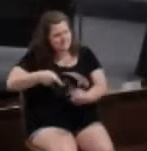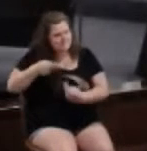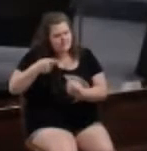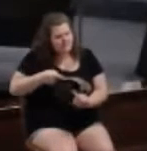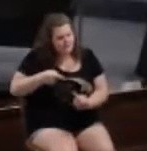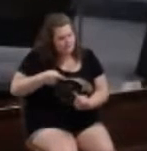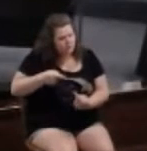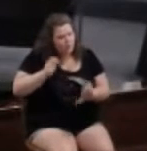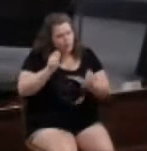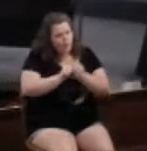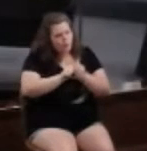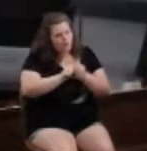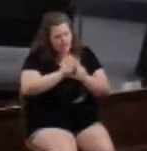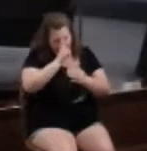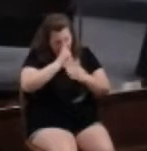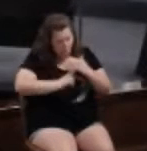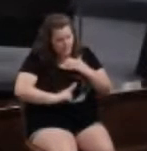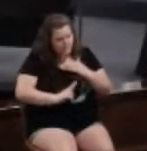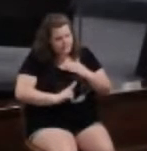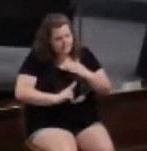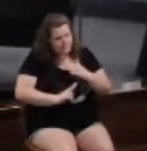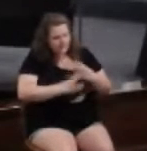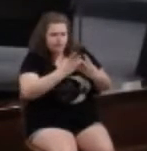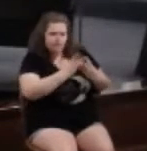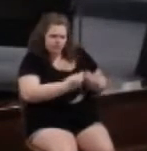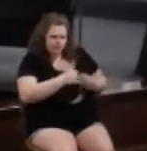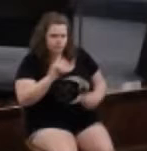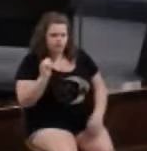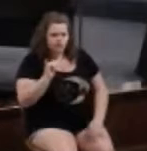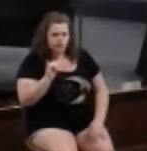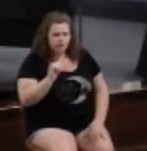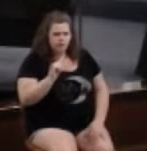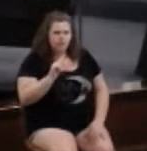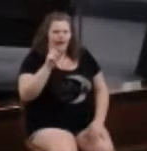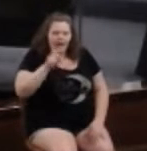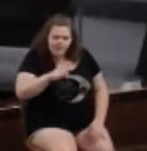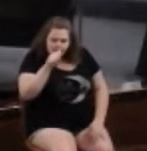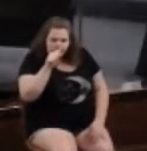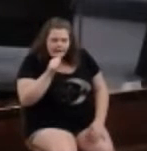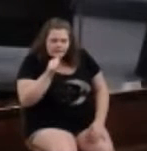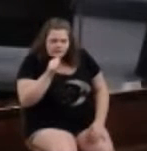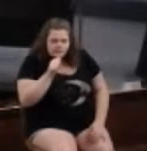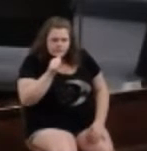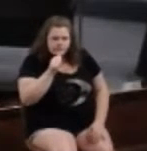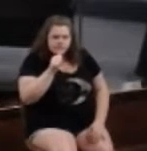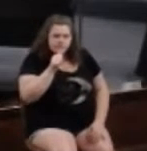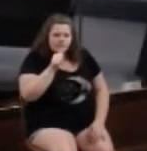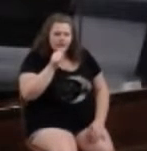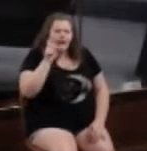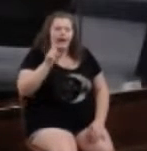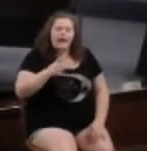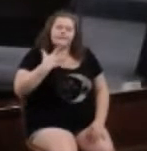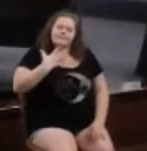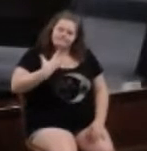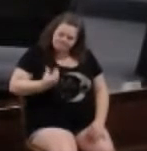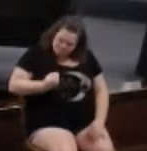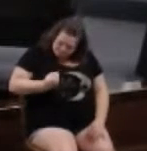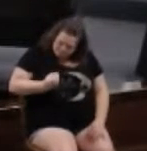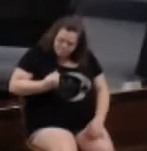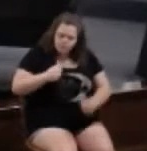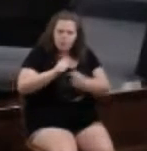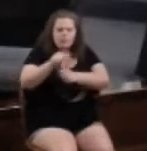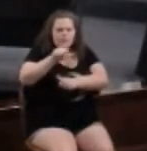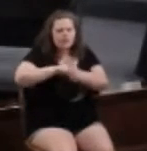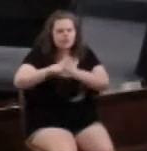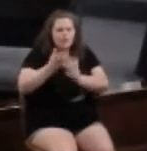humility and gentleness. We deal with it with patience. And we bear with one another in